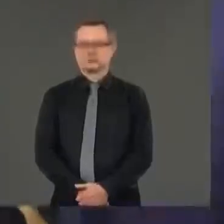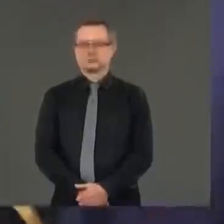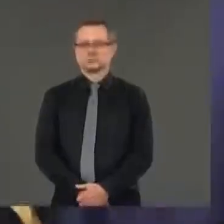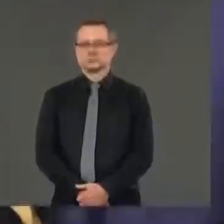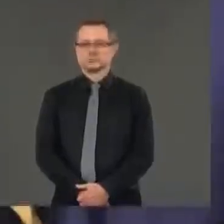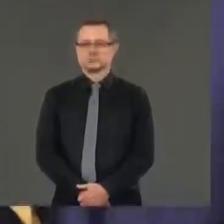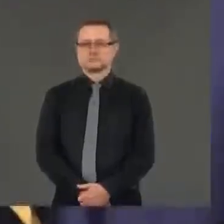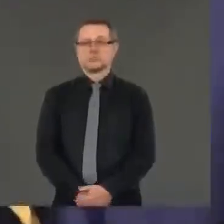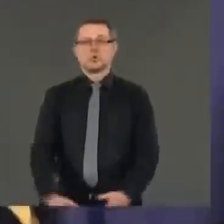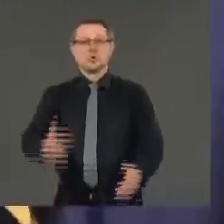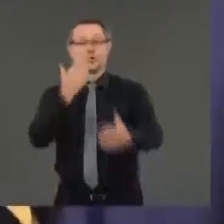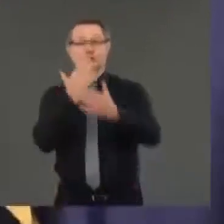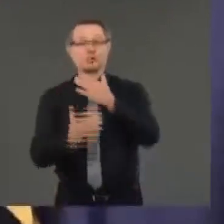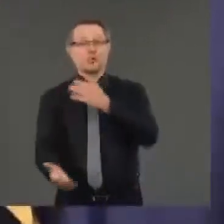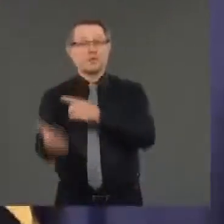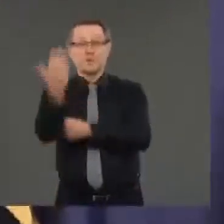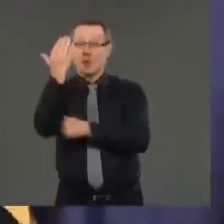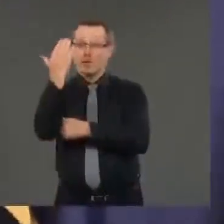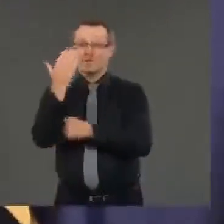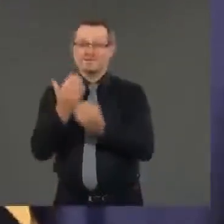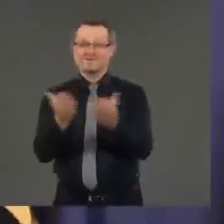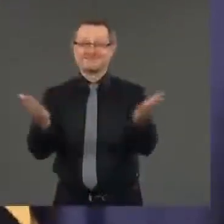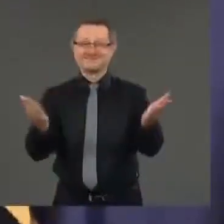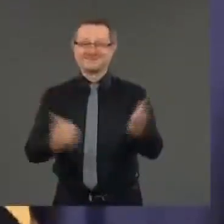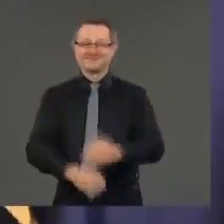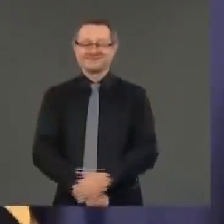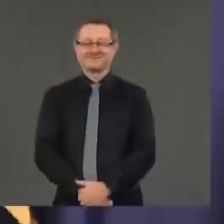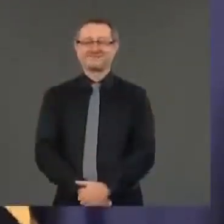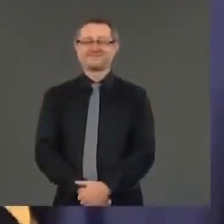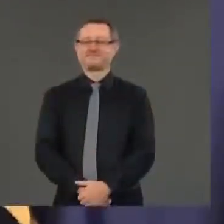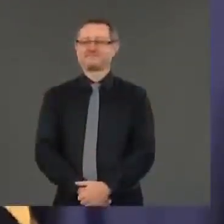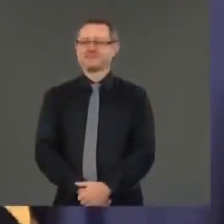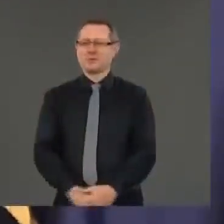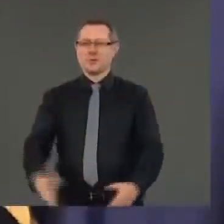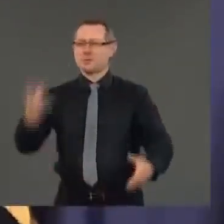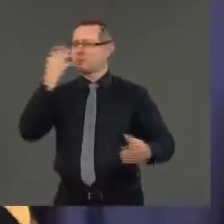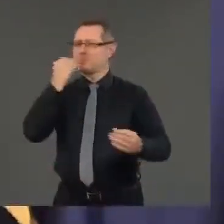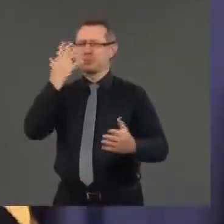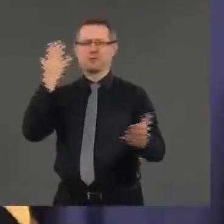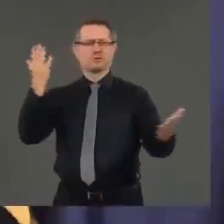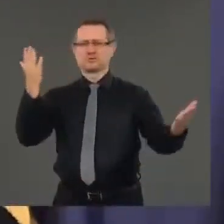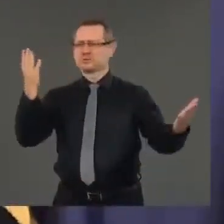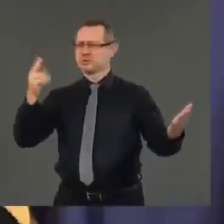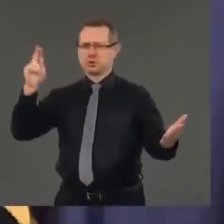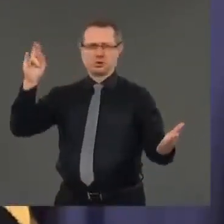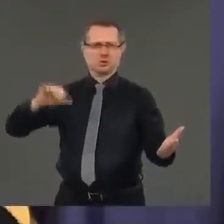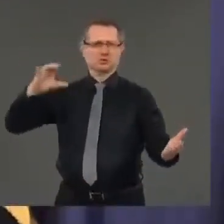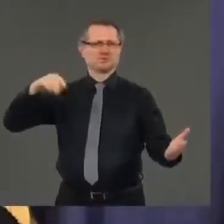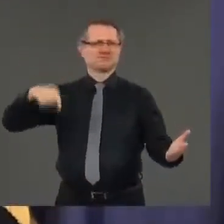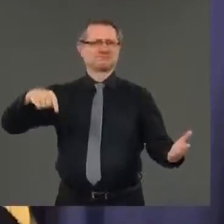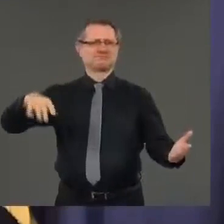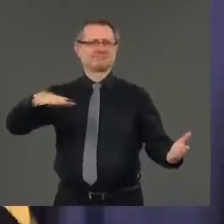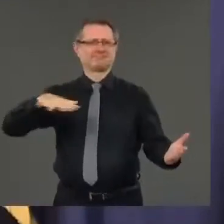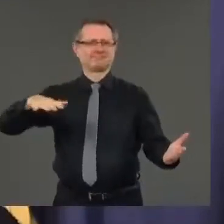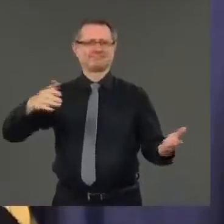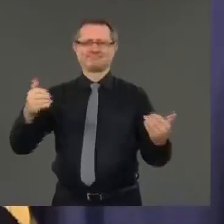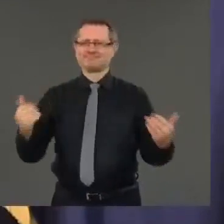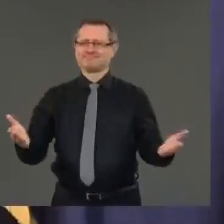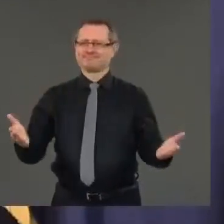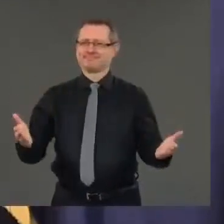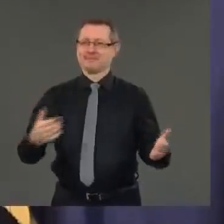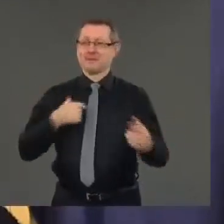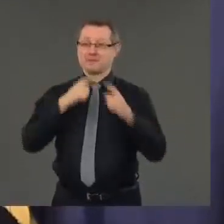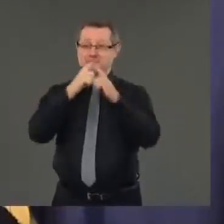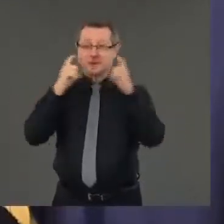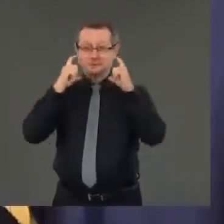good morning beautiful day in New York City my mask matches my tie